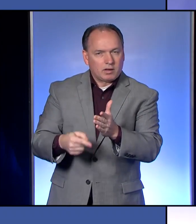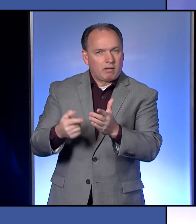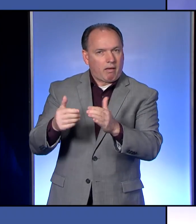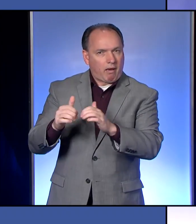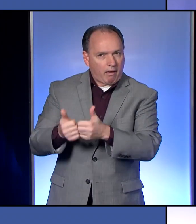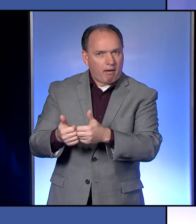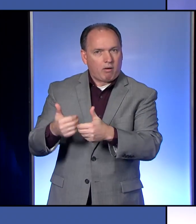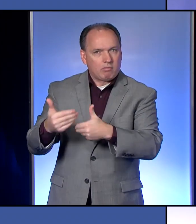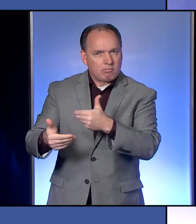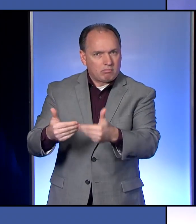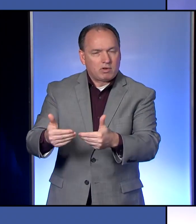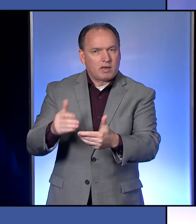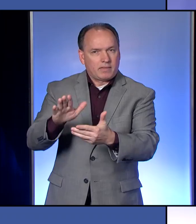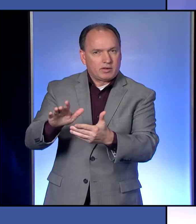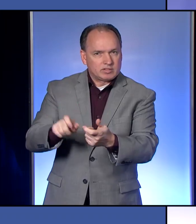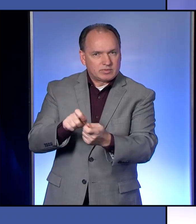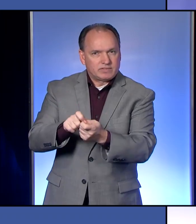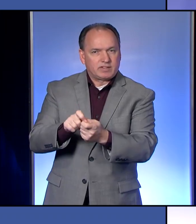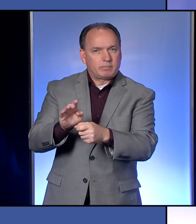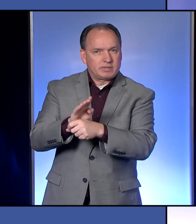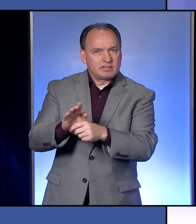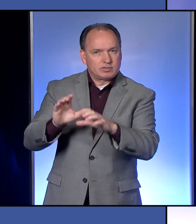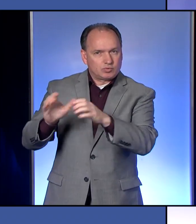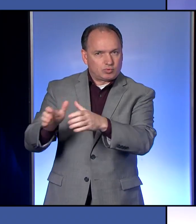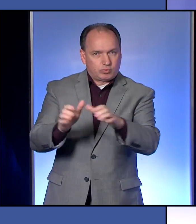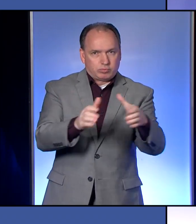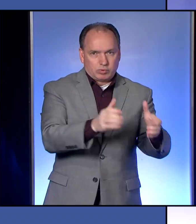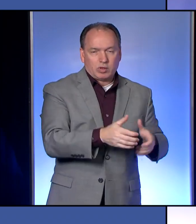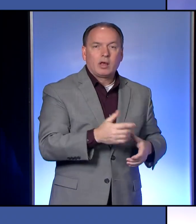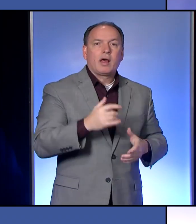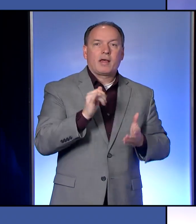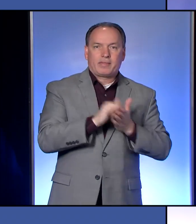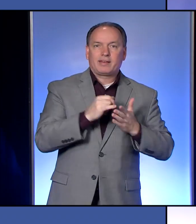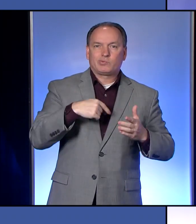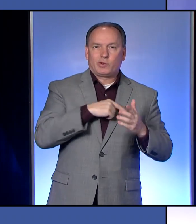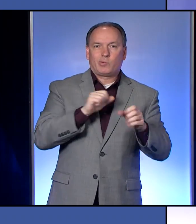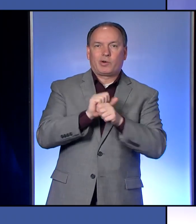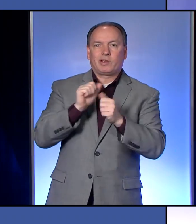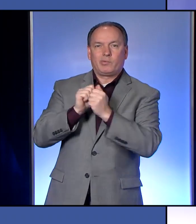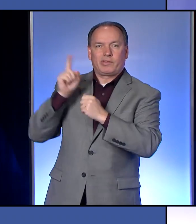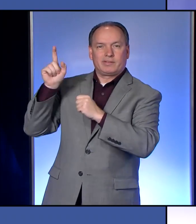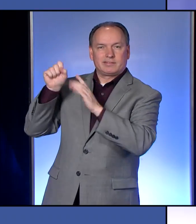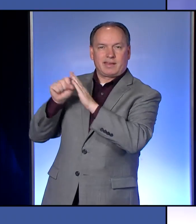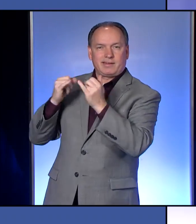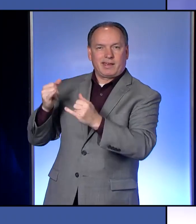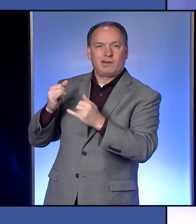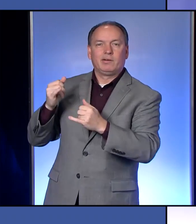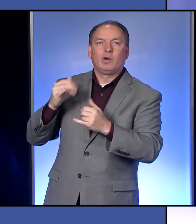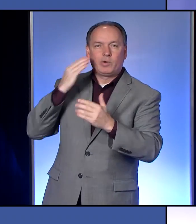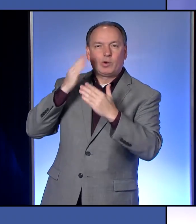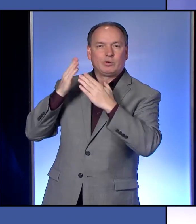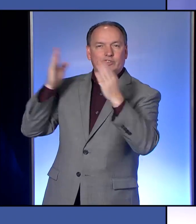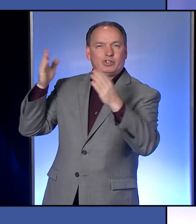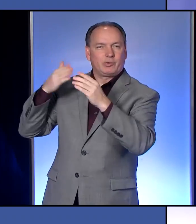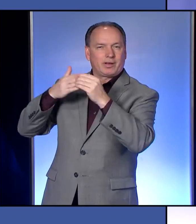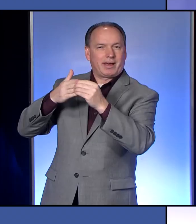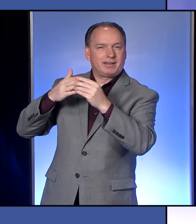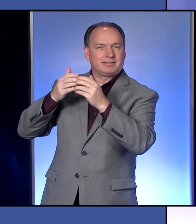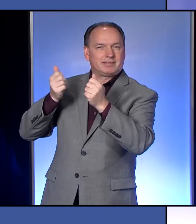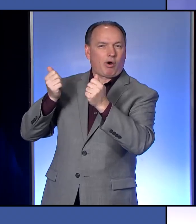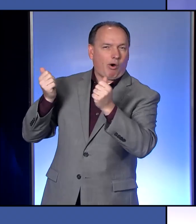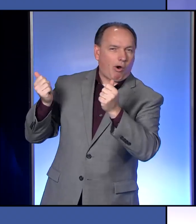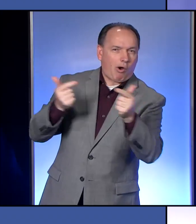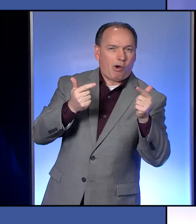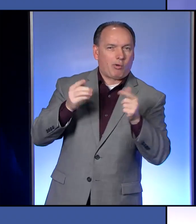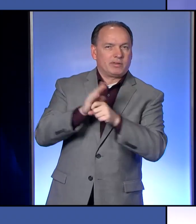for them in their particular sector. And that's one thing we're working with the state on now is we know there's some general guidance that every business